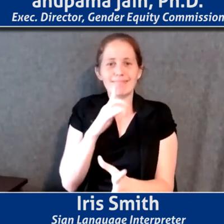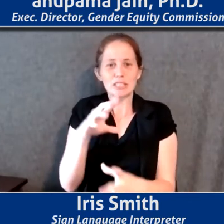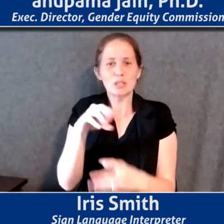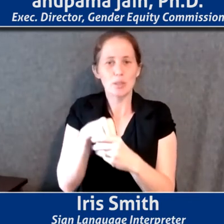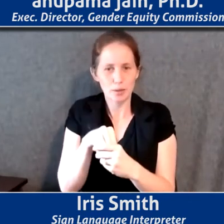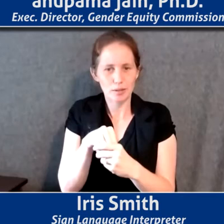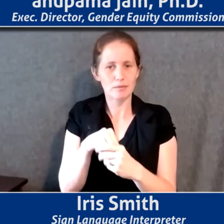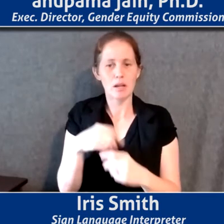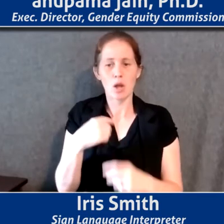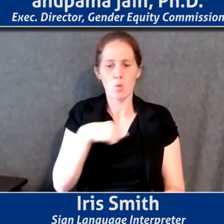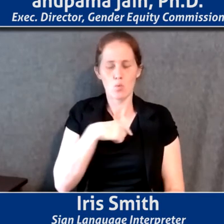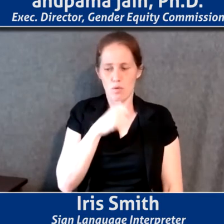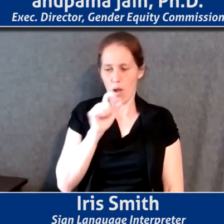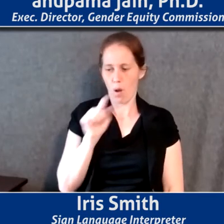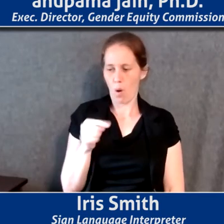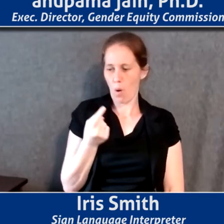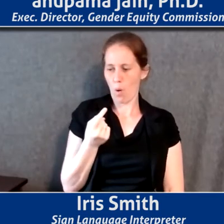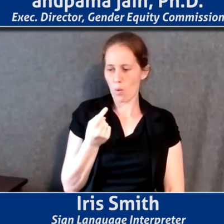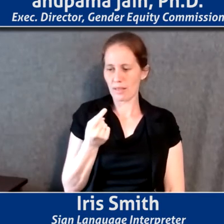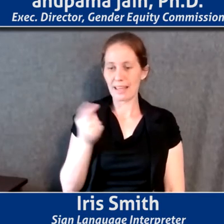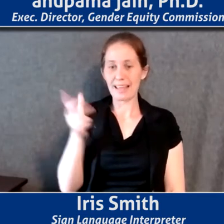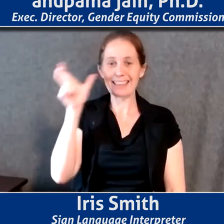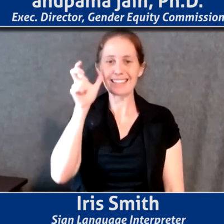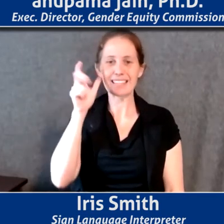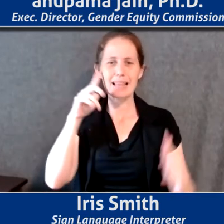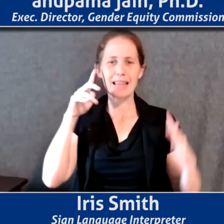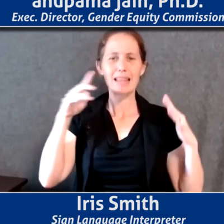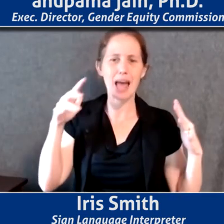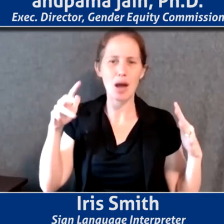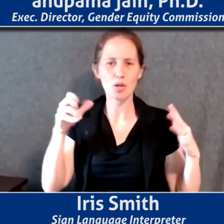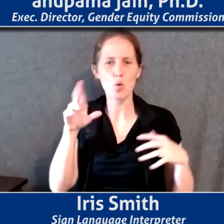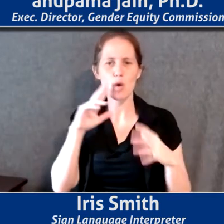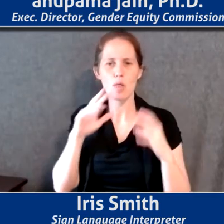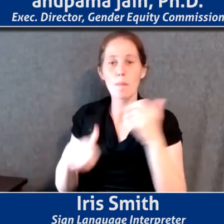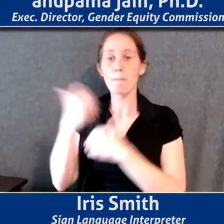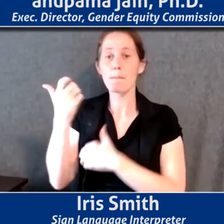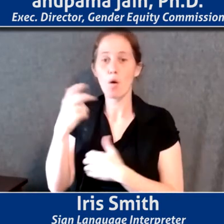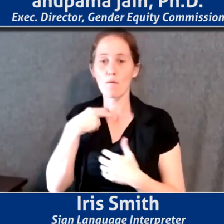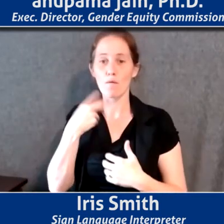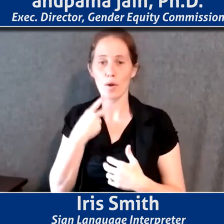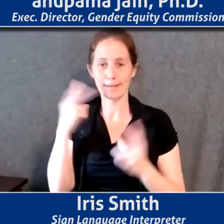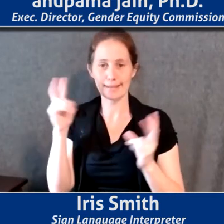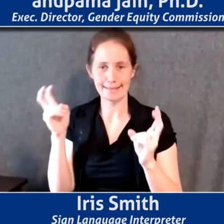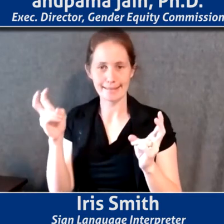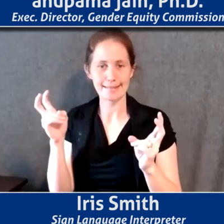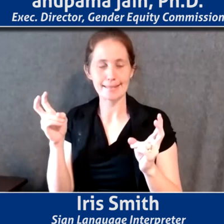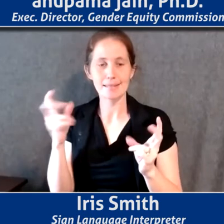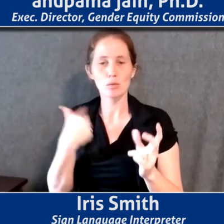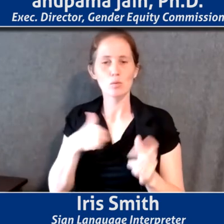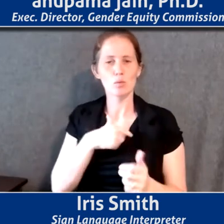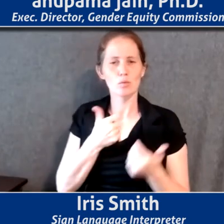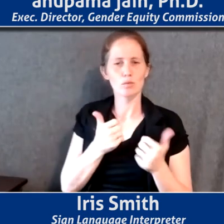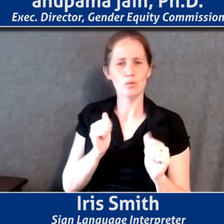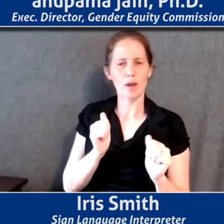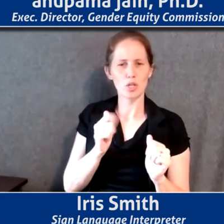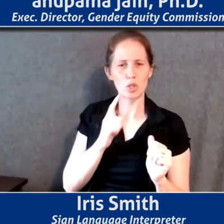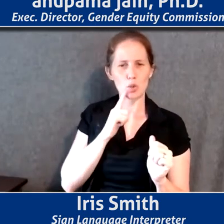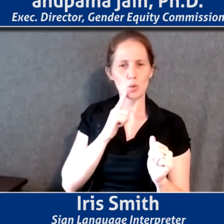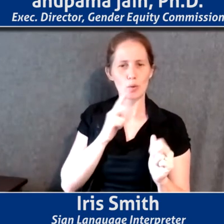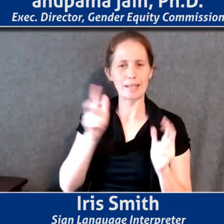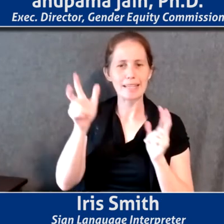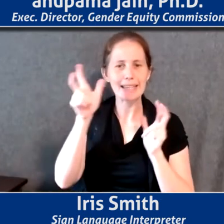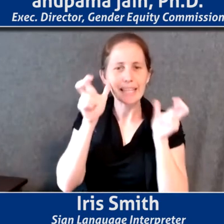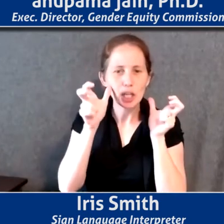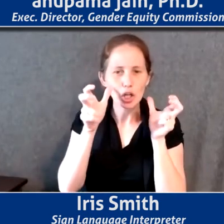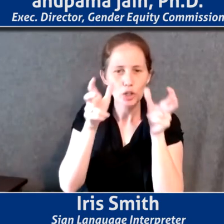That we're not only listening to the loudest voice or the majority voice, but we're also really trying to hear and